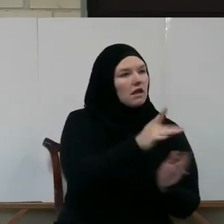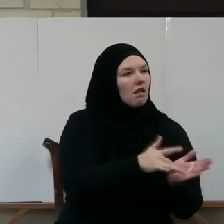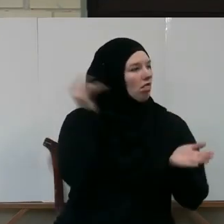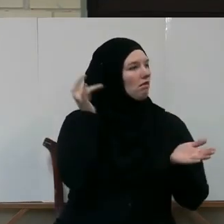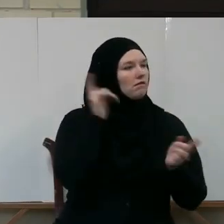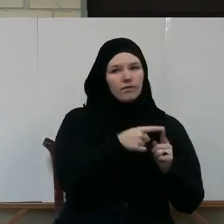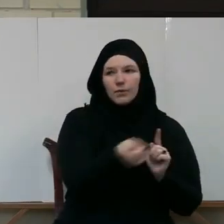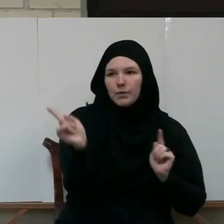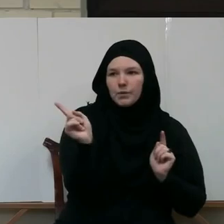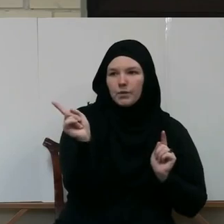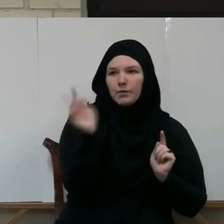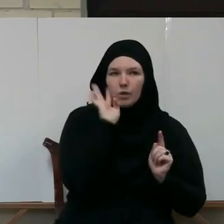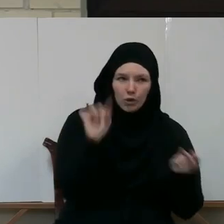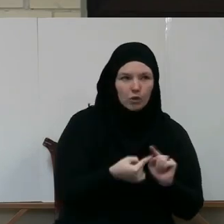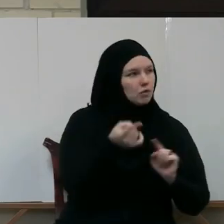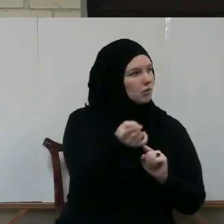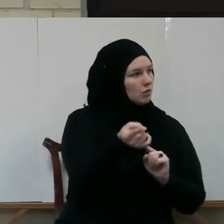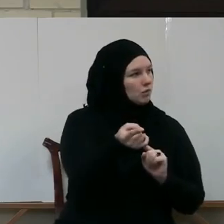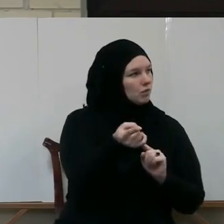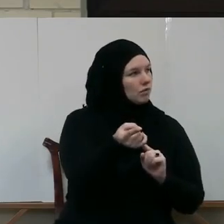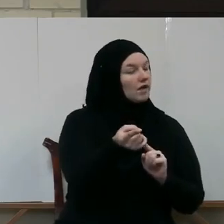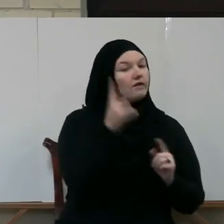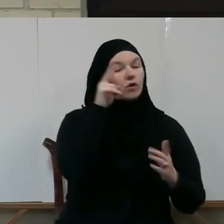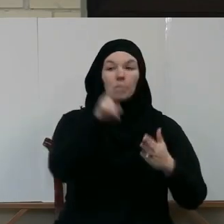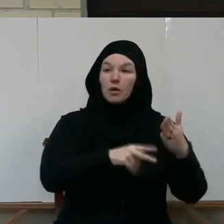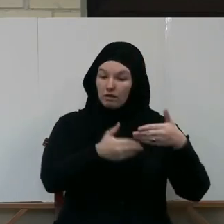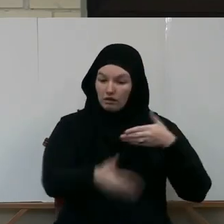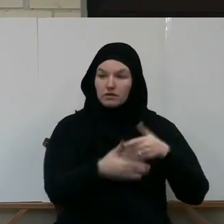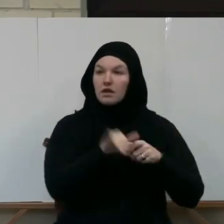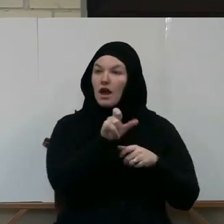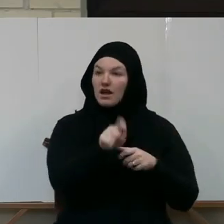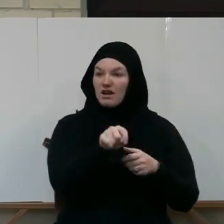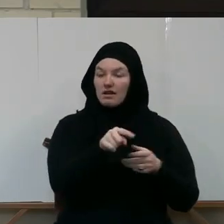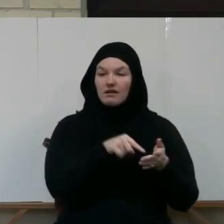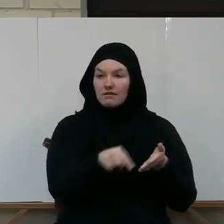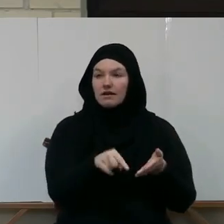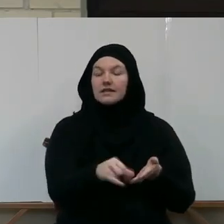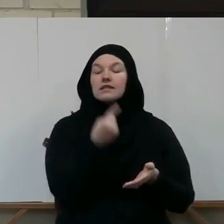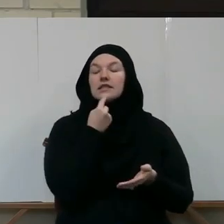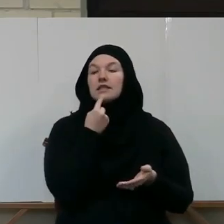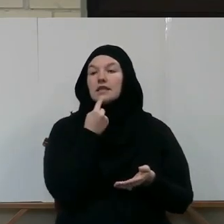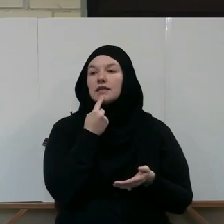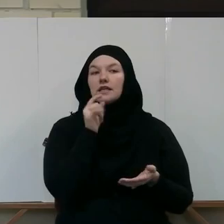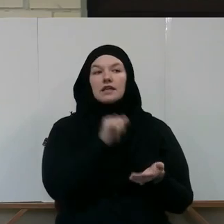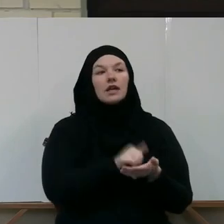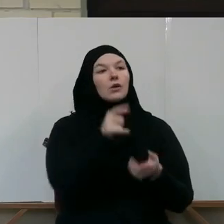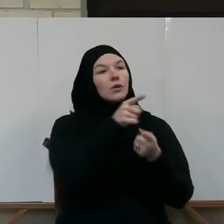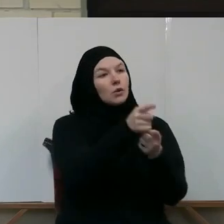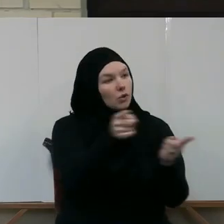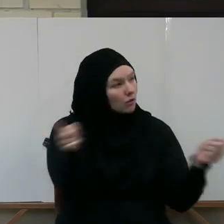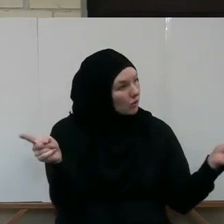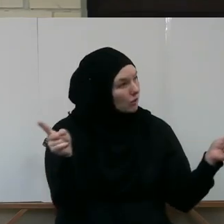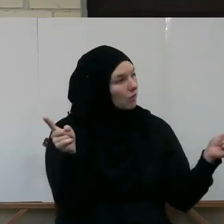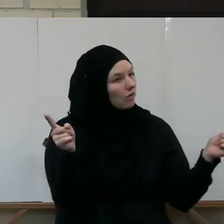They will hurt you. If you read the rest of the ayah, it goes on to say that you are